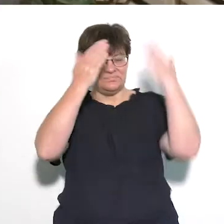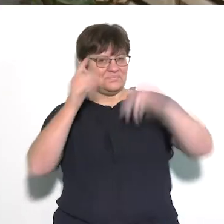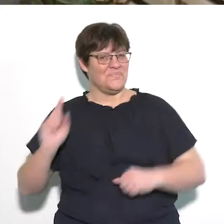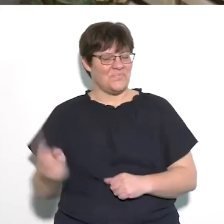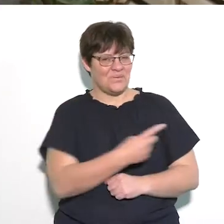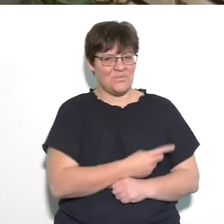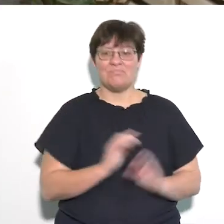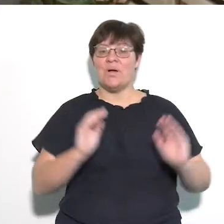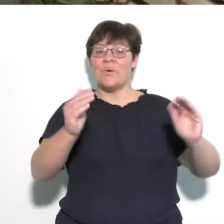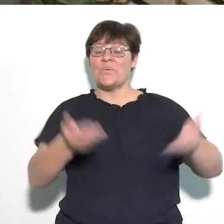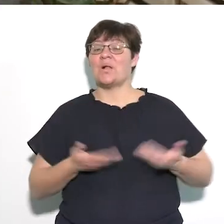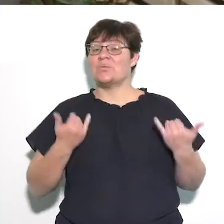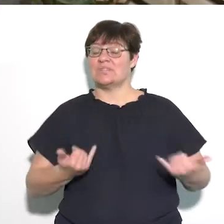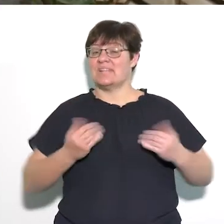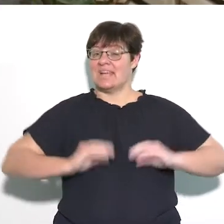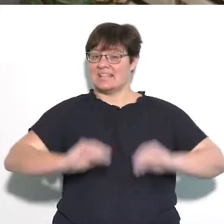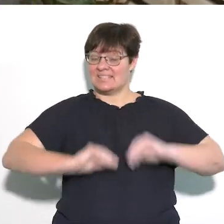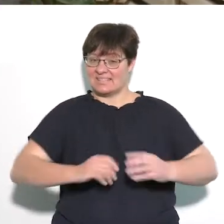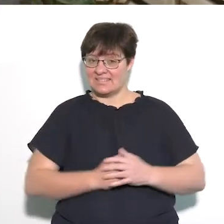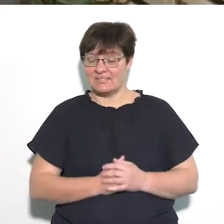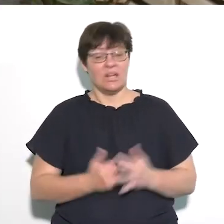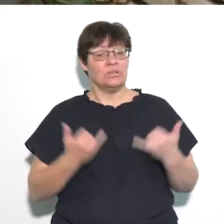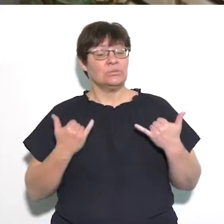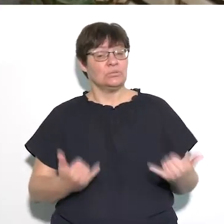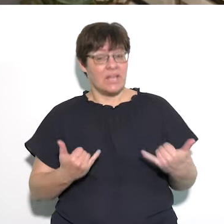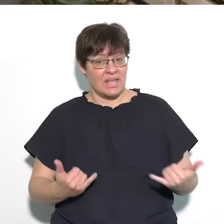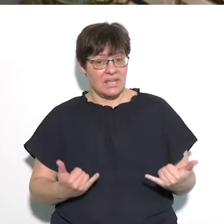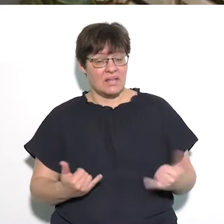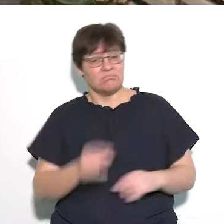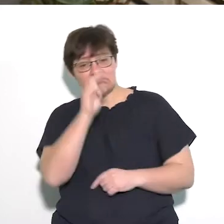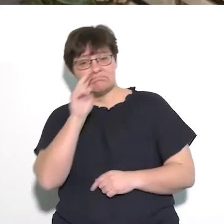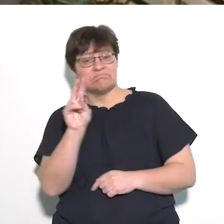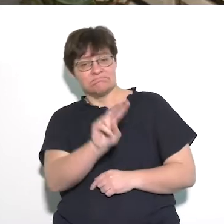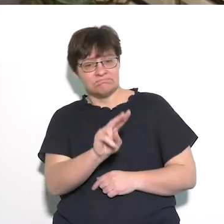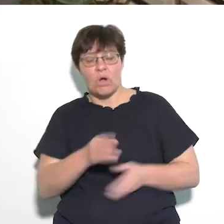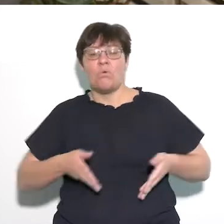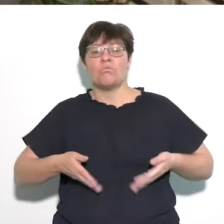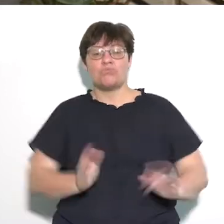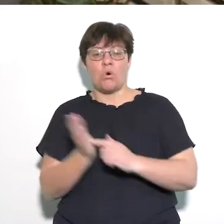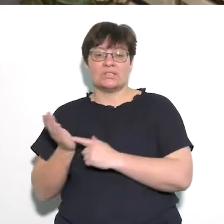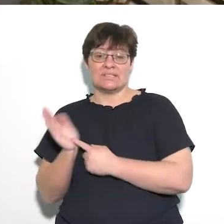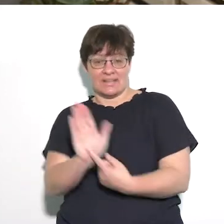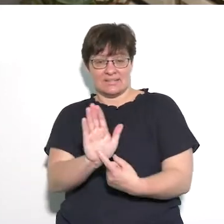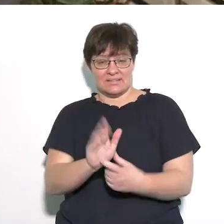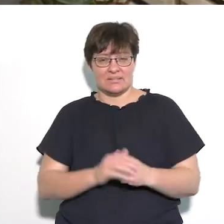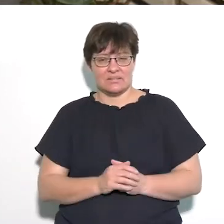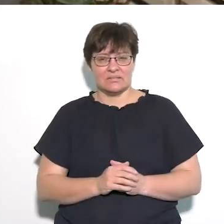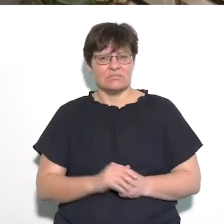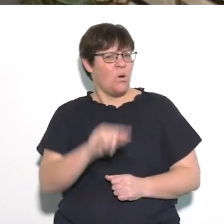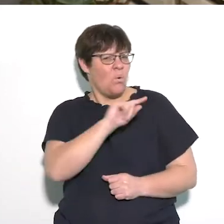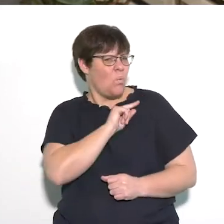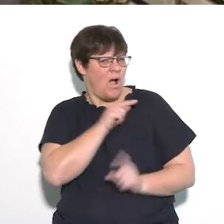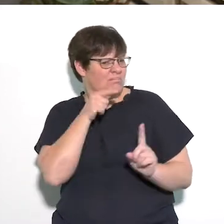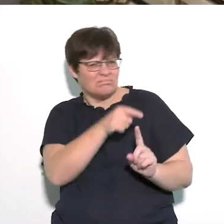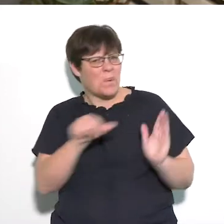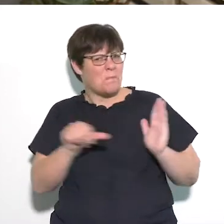Hello everyone and welcome to today's lesson. Today we will be looking at road signs. Why do you